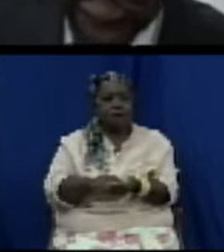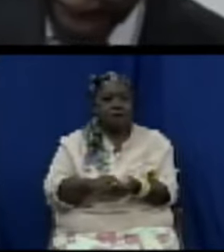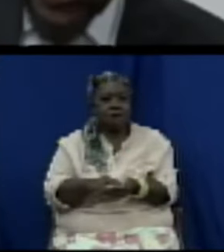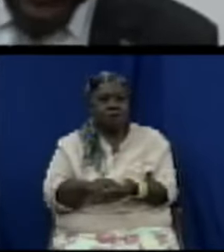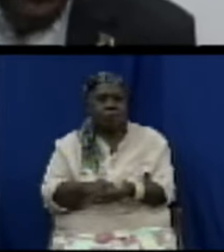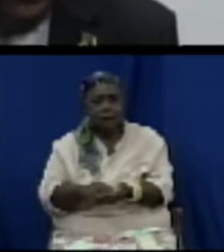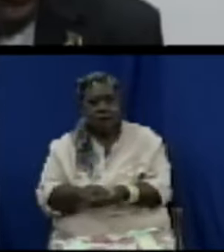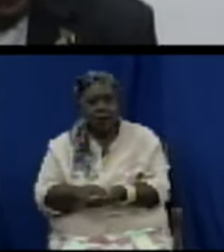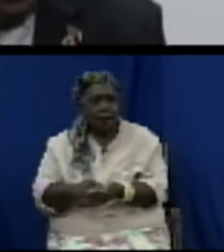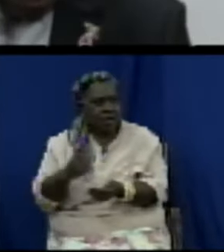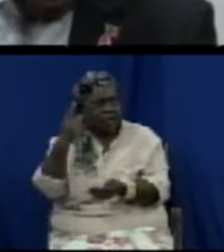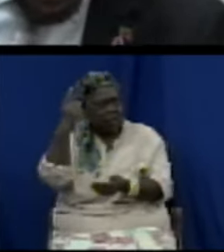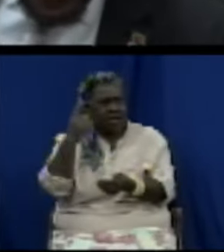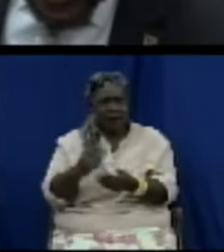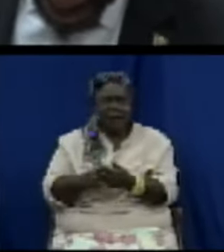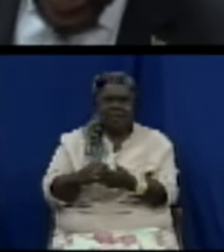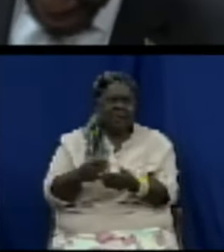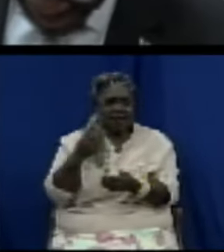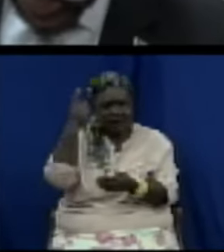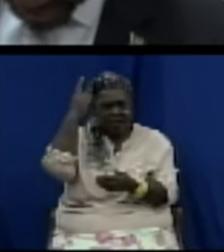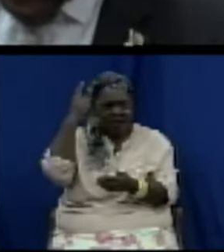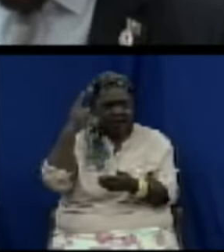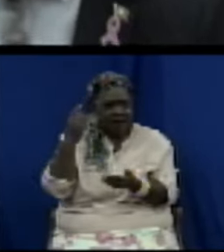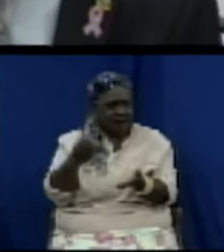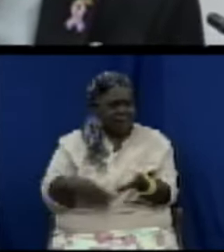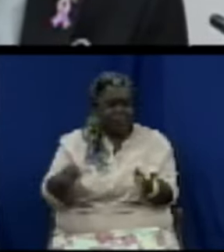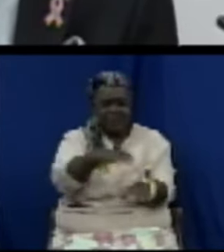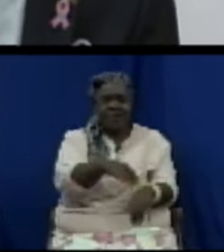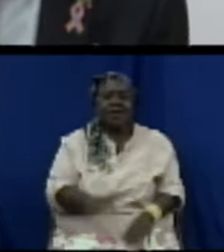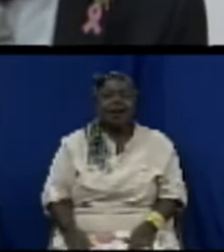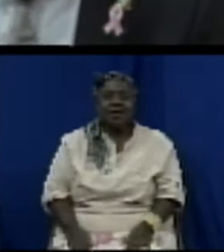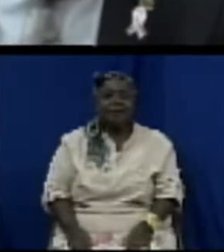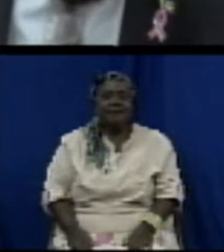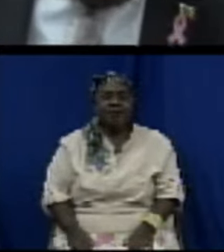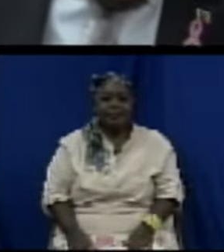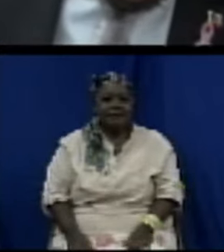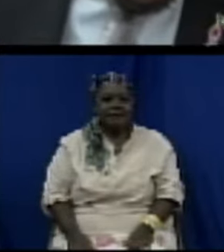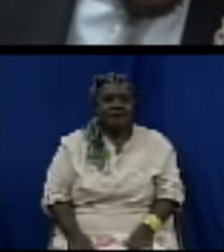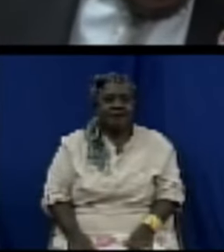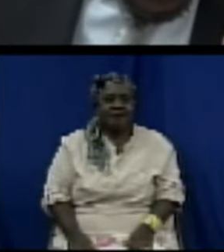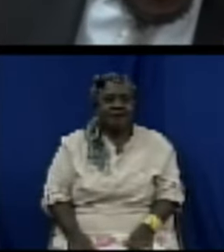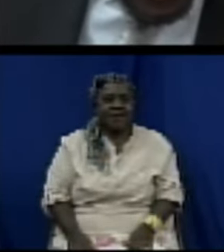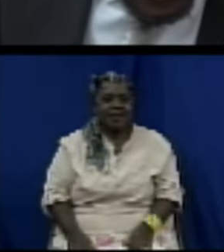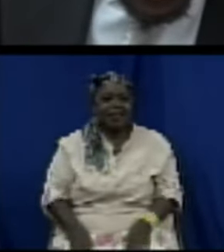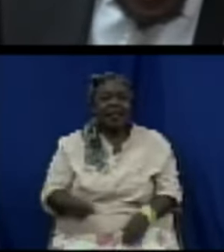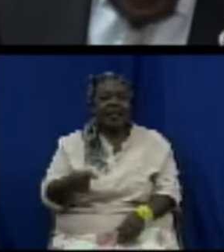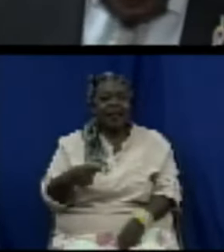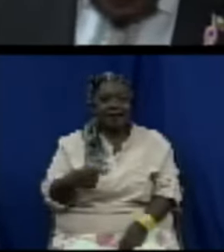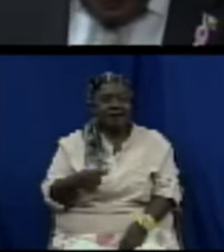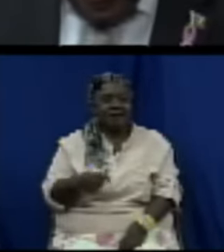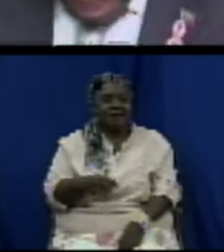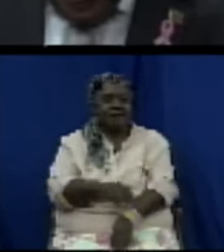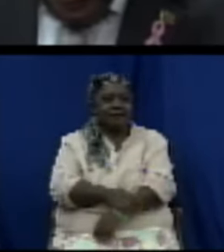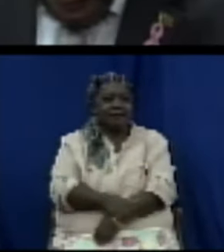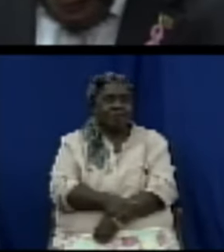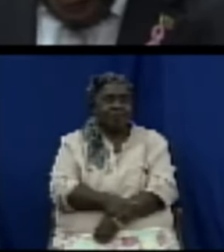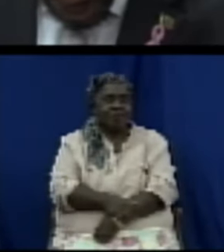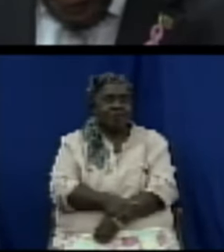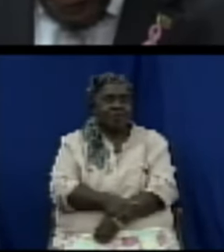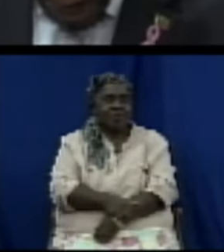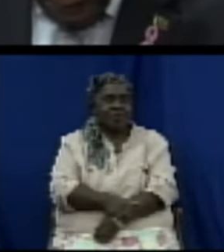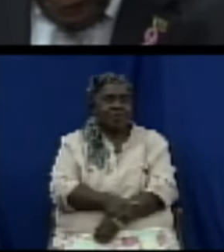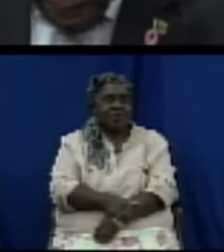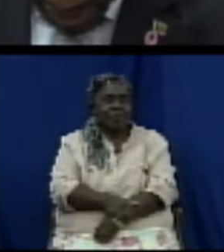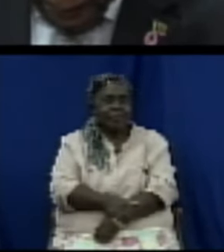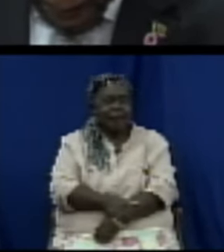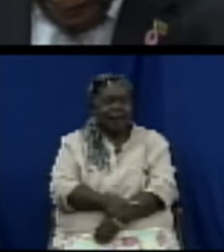Yes. Madam Speaker. rise again. and with your leave and